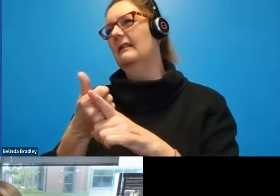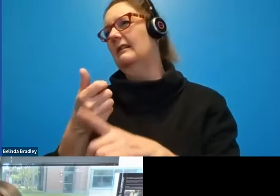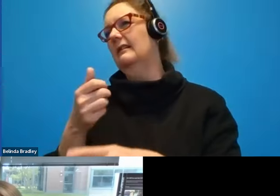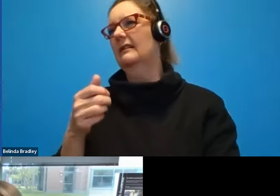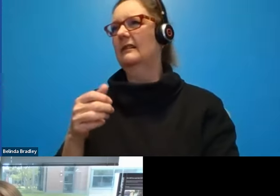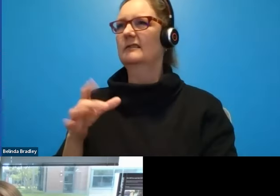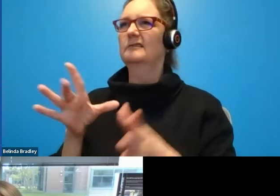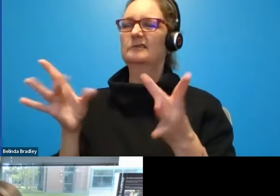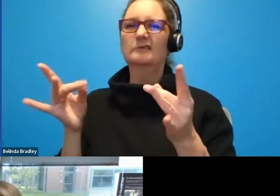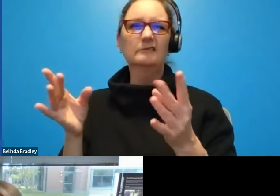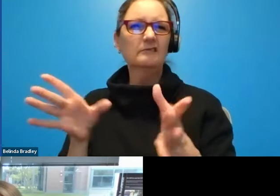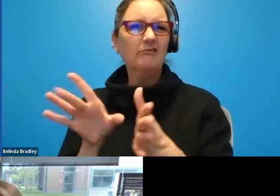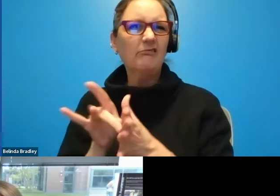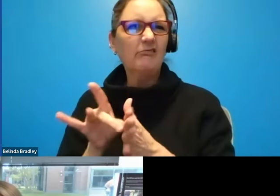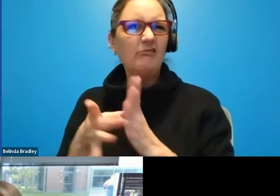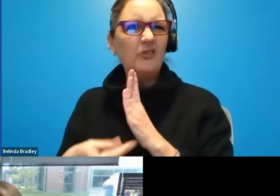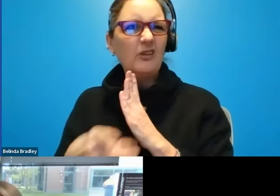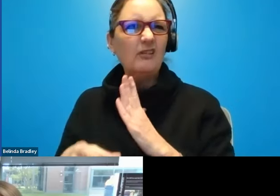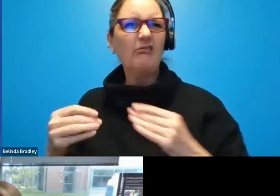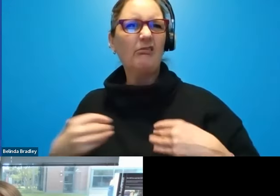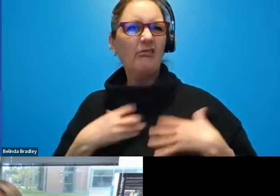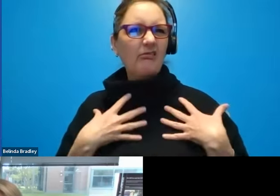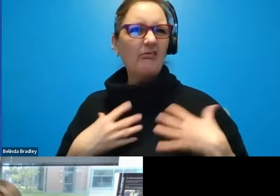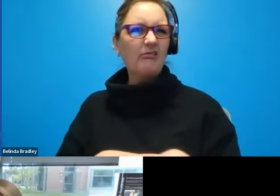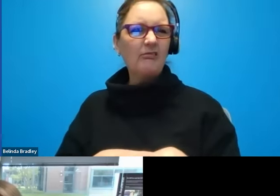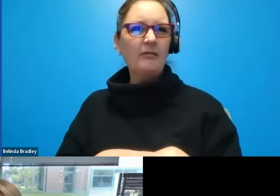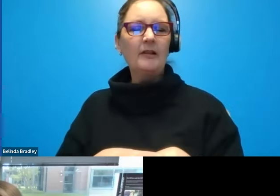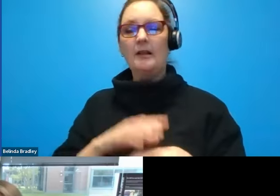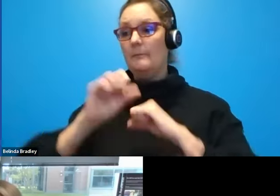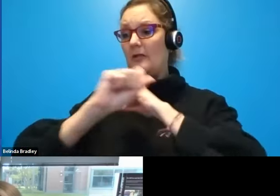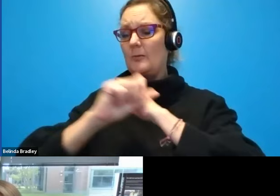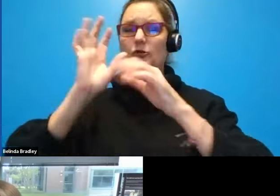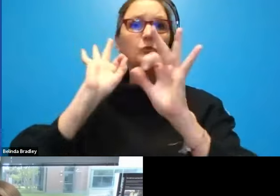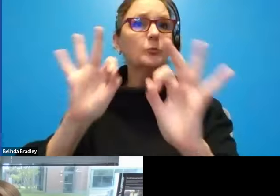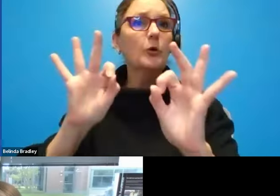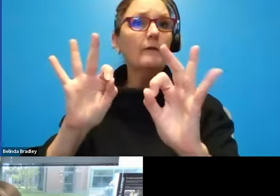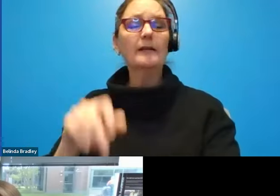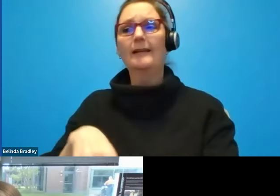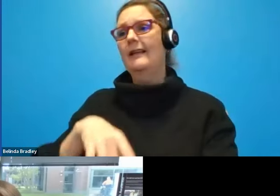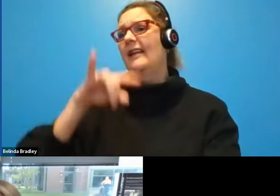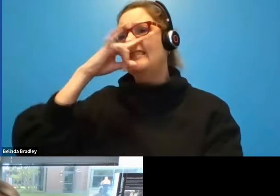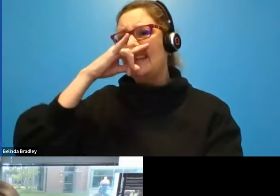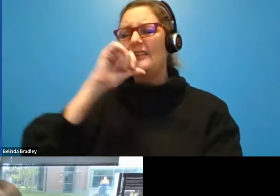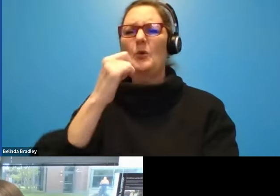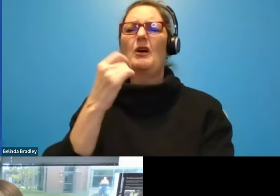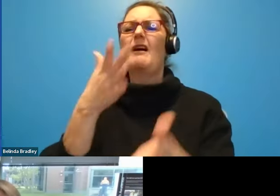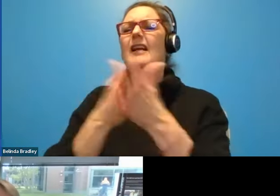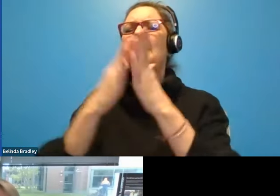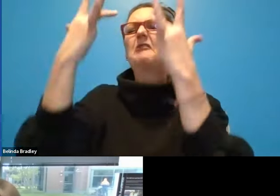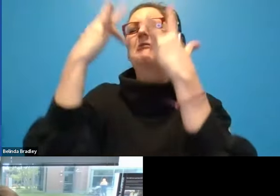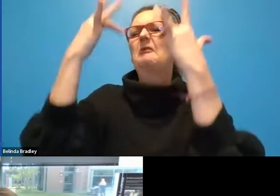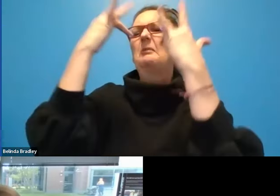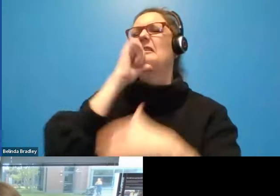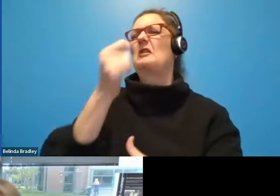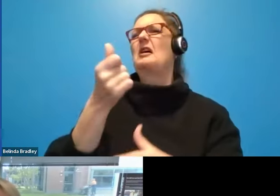really felt that that commercial hit the tone, right? Because it was just showing these kids are not asking for pity. They're not asking to be told